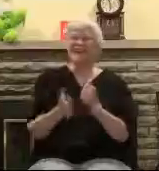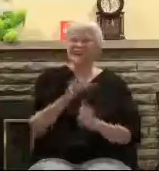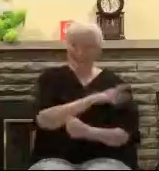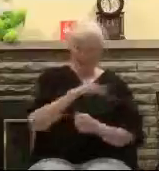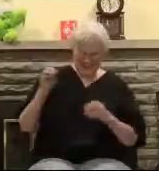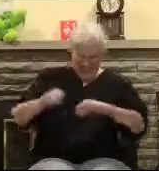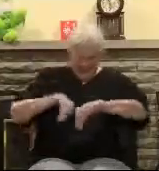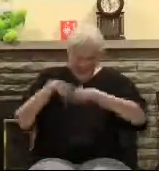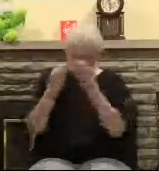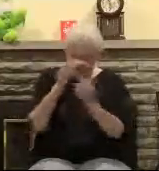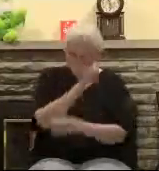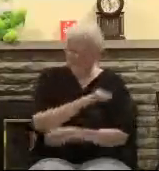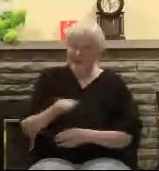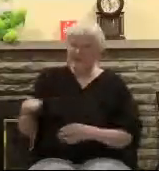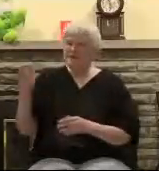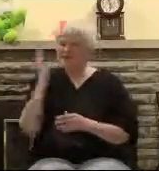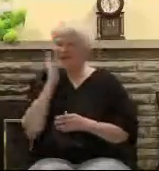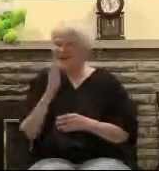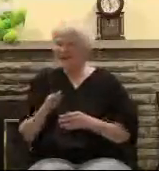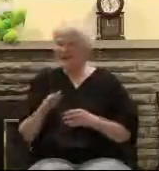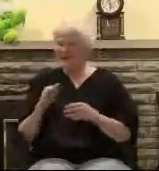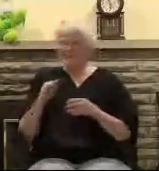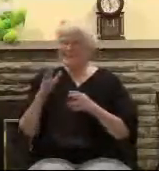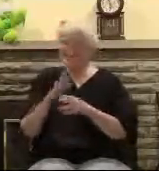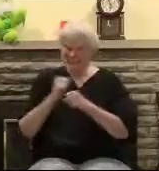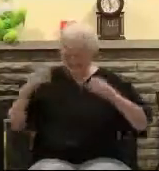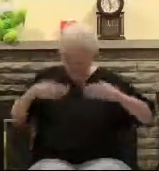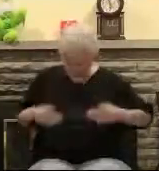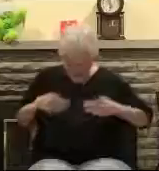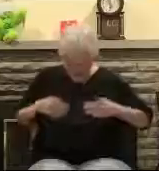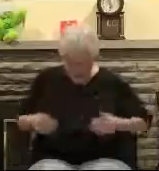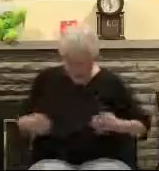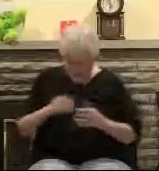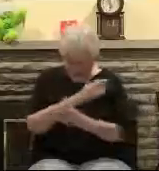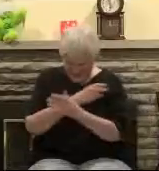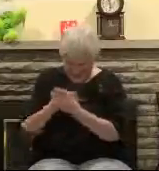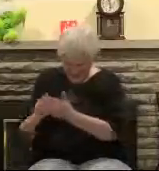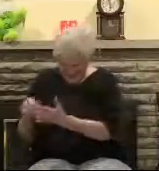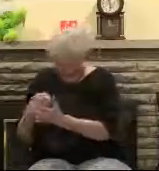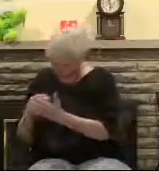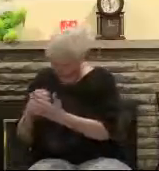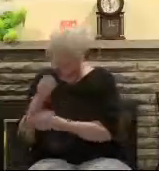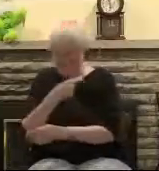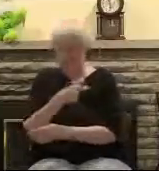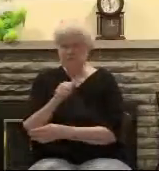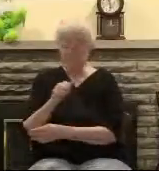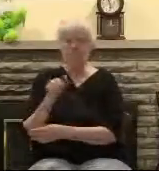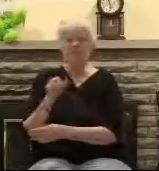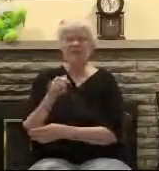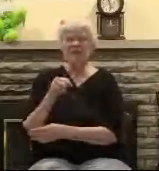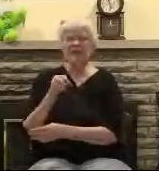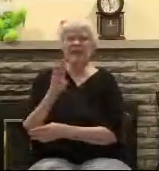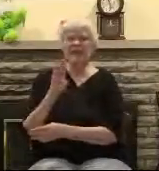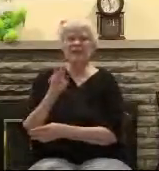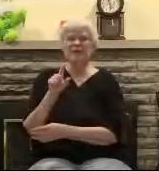cast lots for his garments, which happened to Jesus. The psalmist said in Psalm 22 that they would walk by him on the